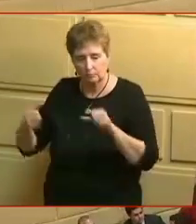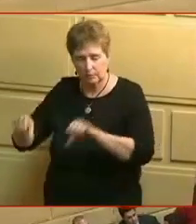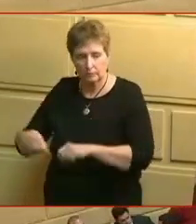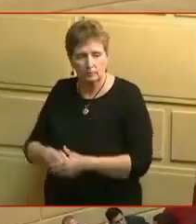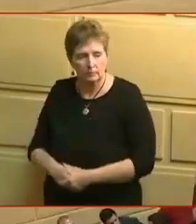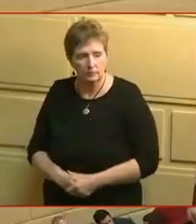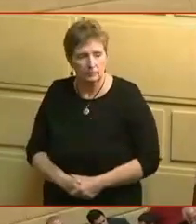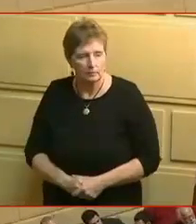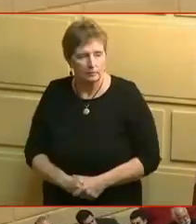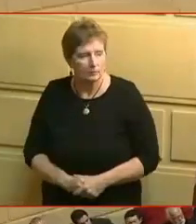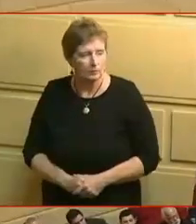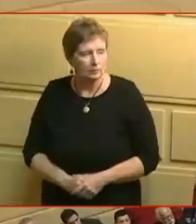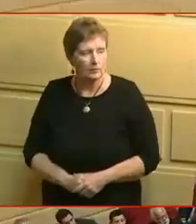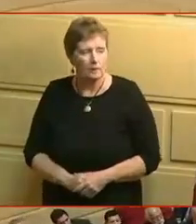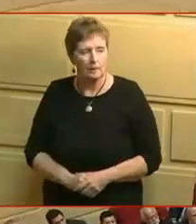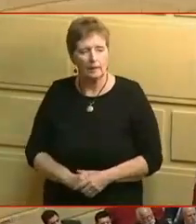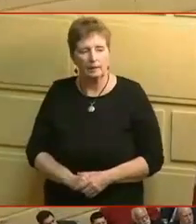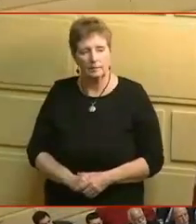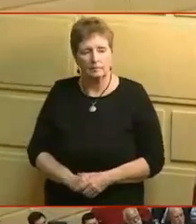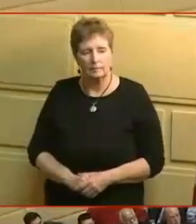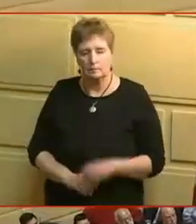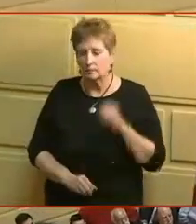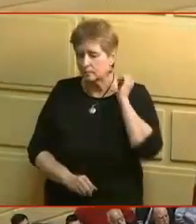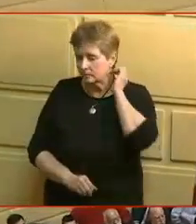Epstein. Representative Almeida.